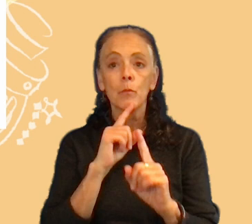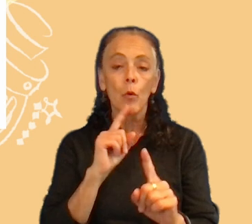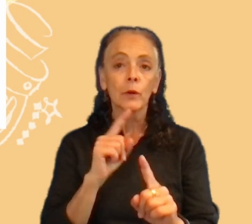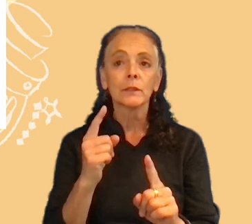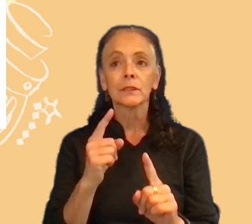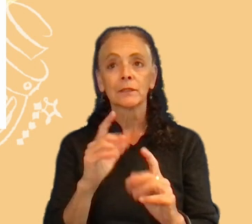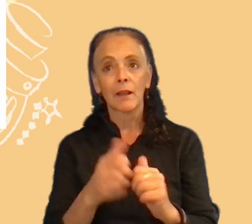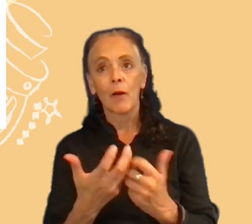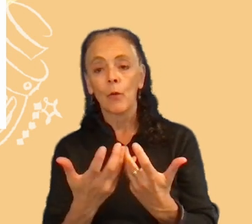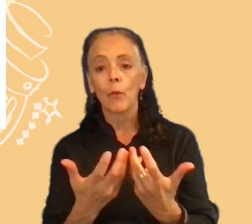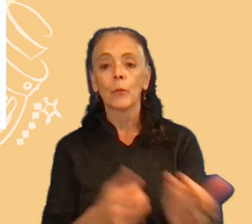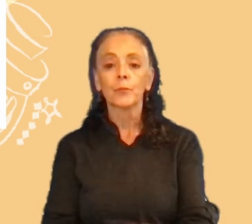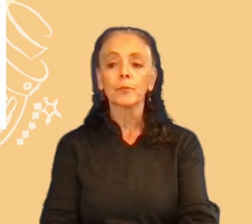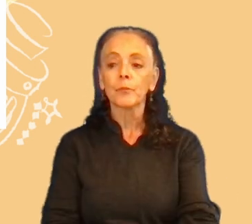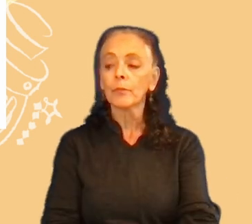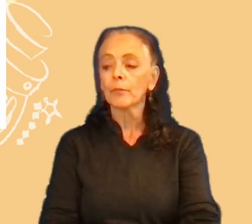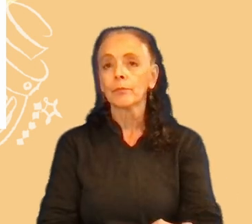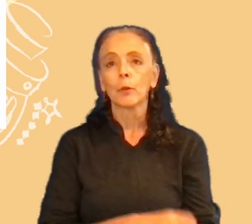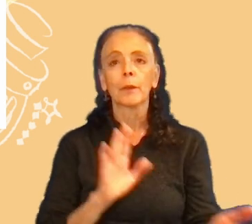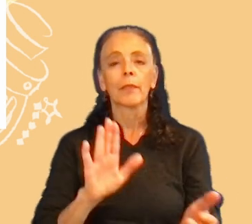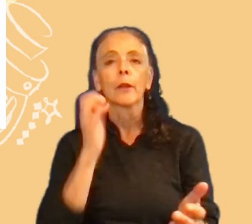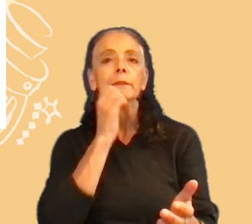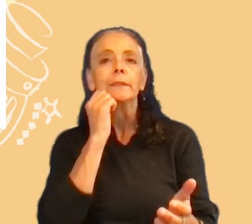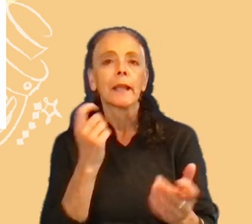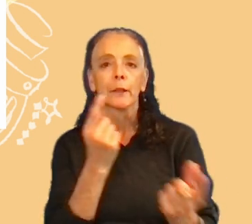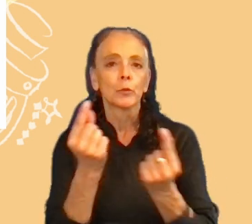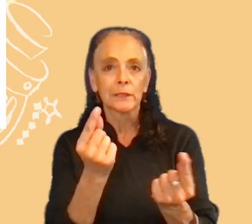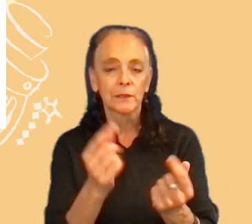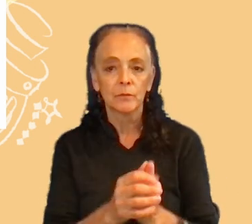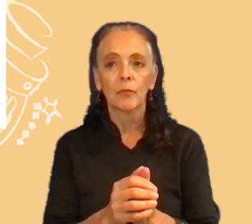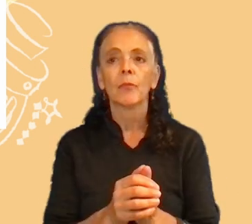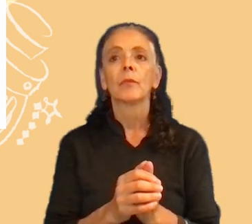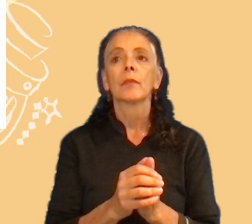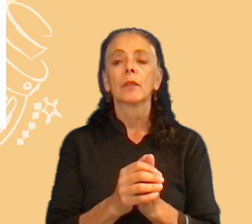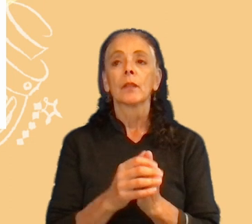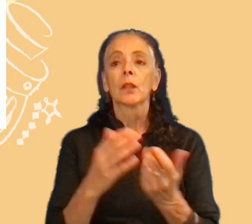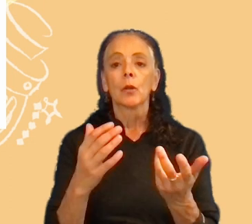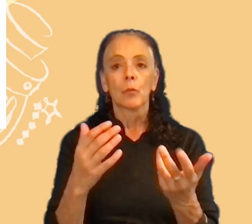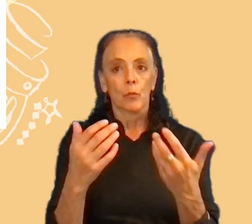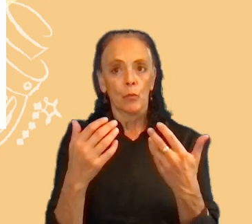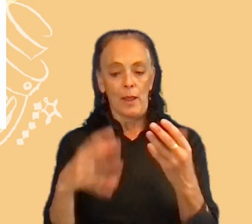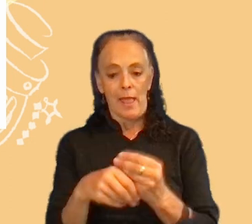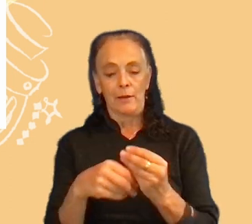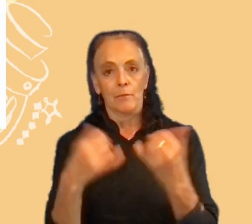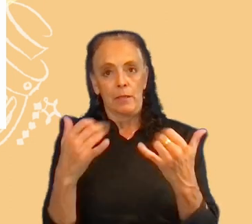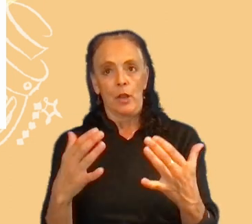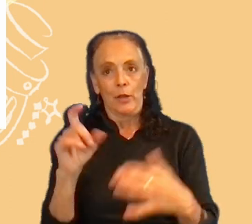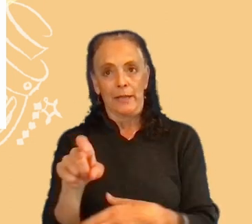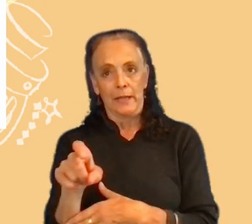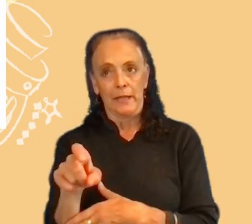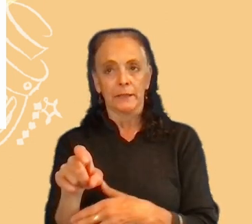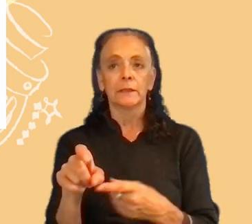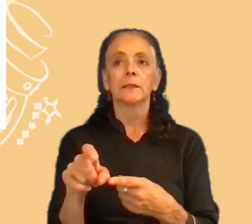be the daily routine of the person. We added the player needs, things that they place